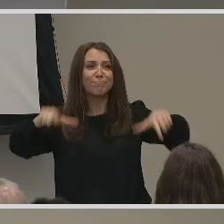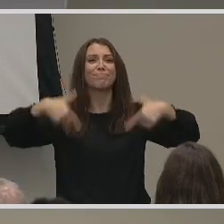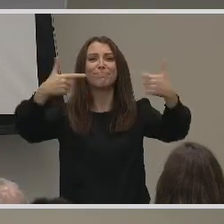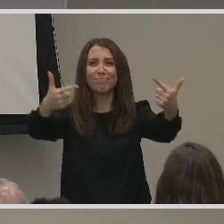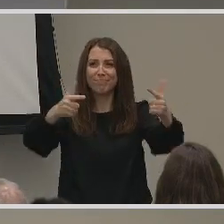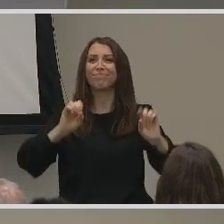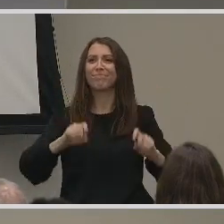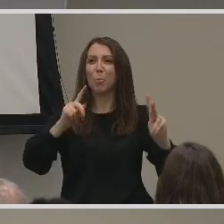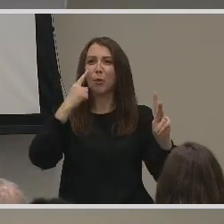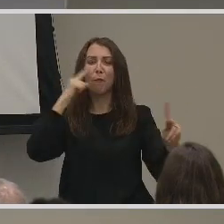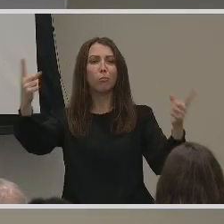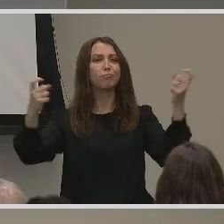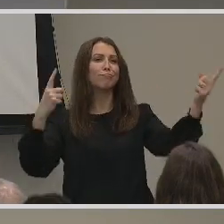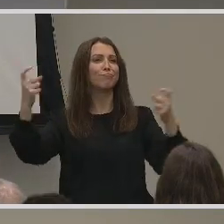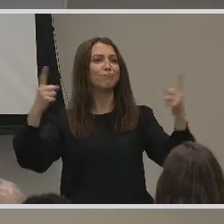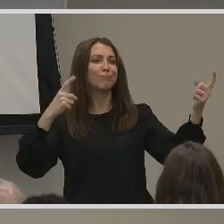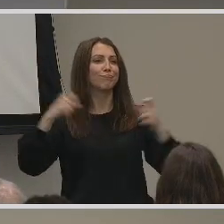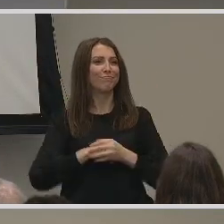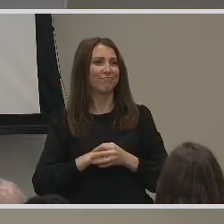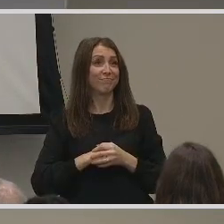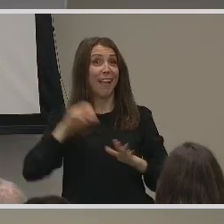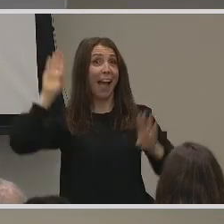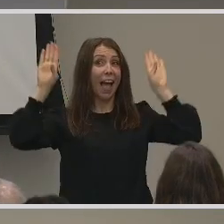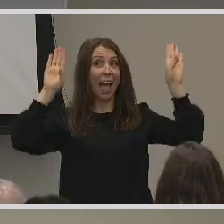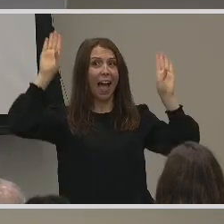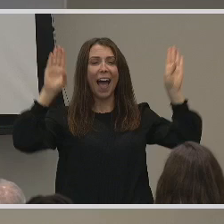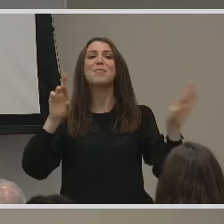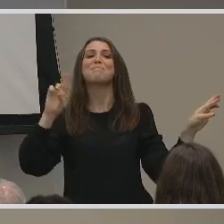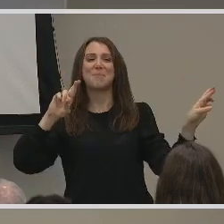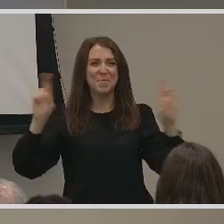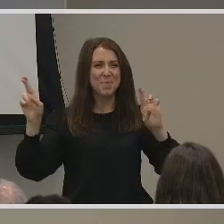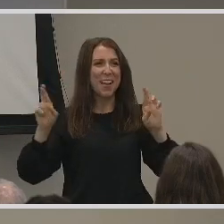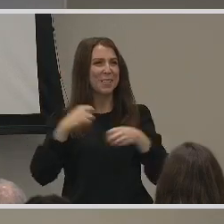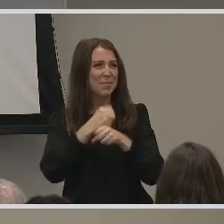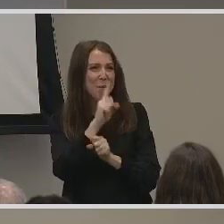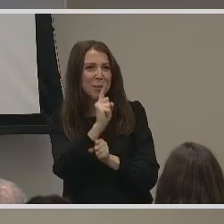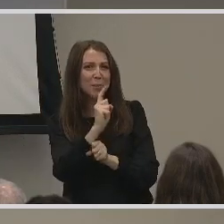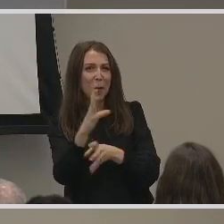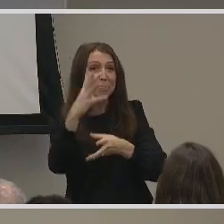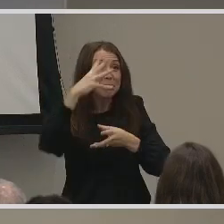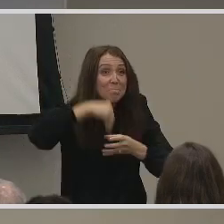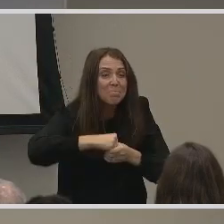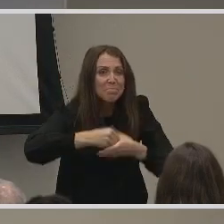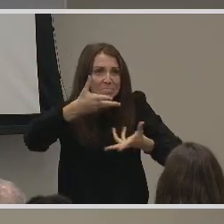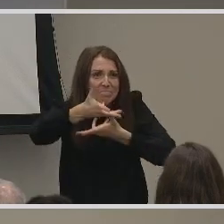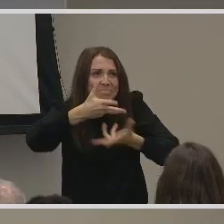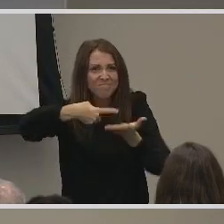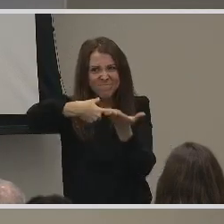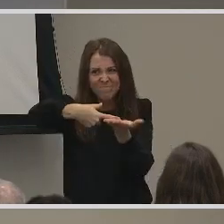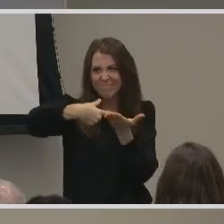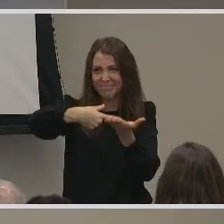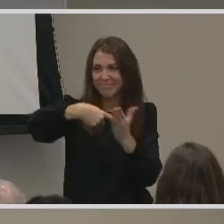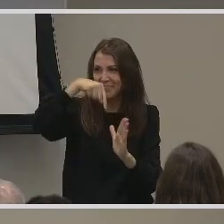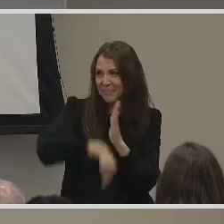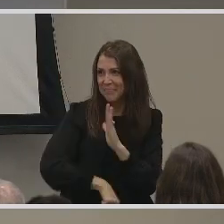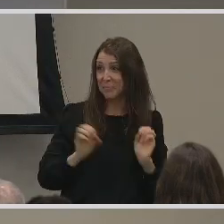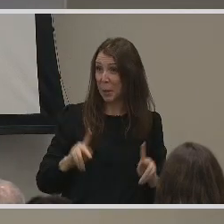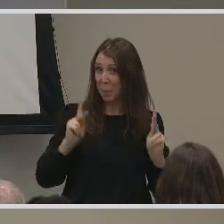questions. So please be ready to ask questions and engage in a robust discussion.